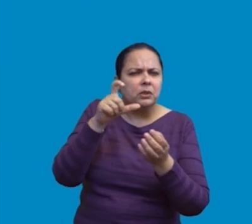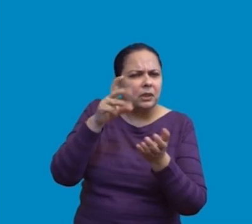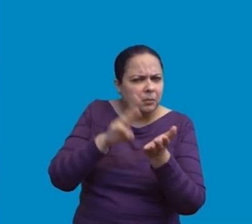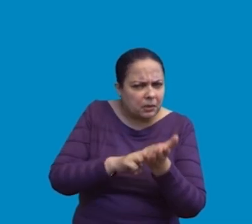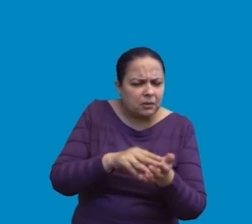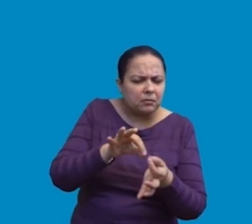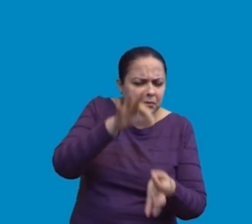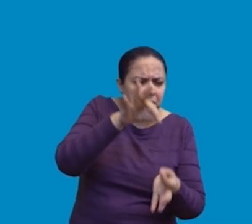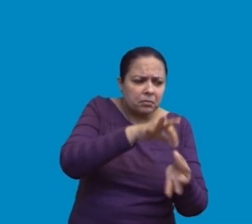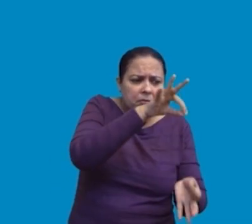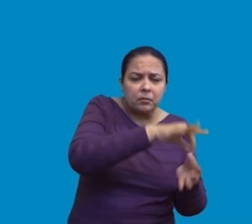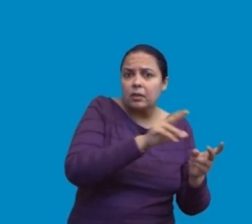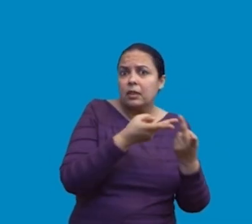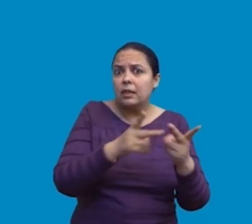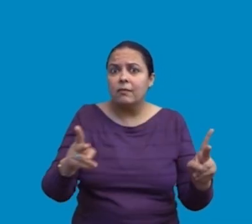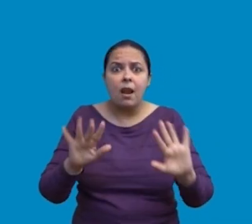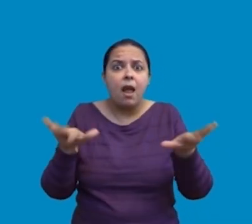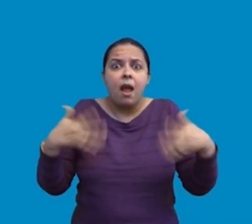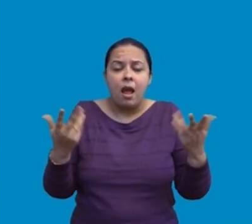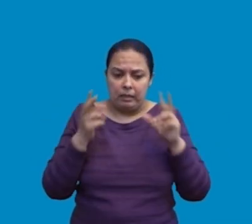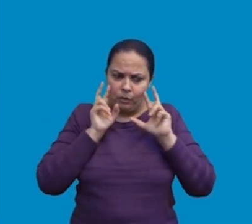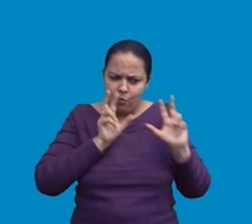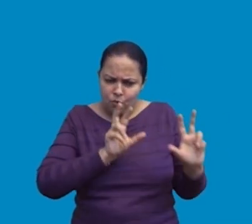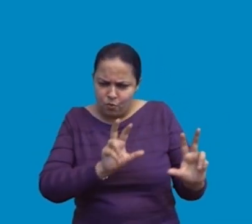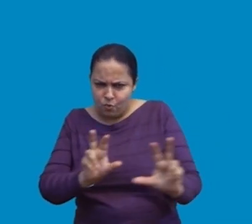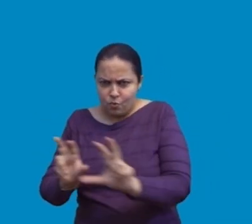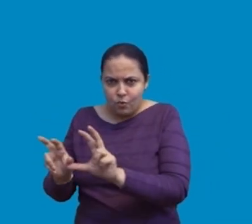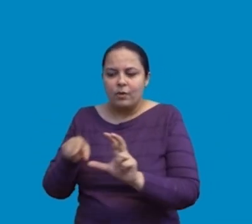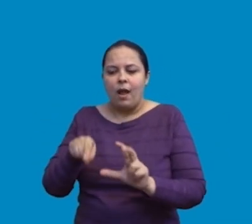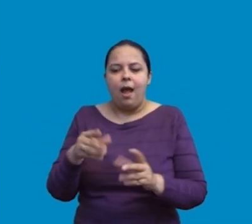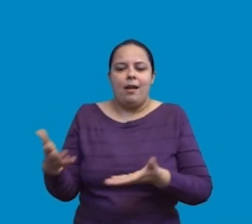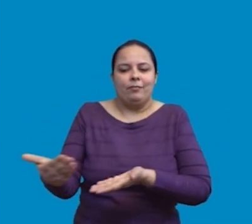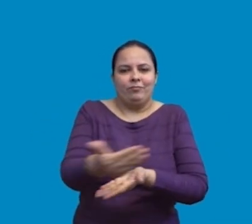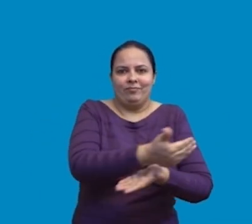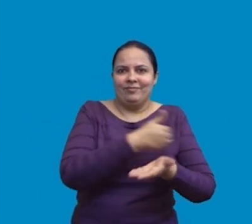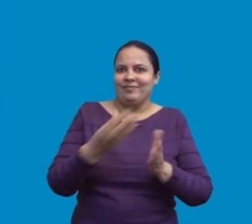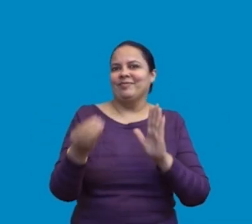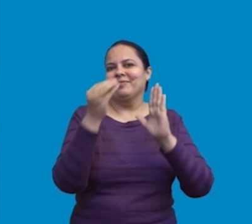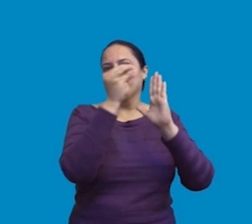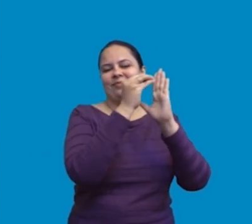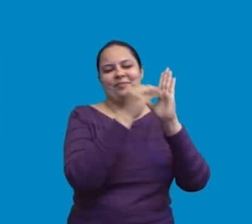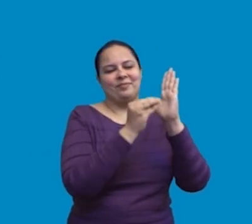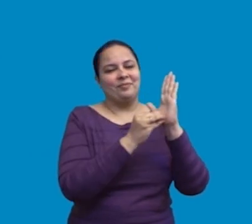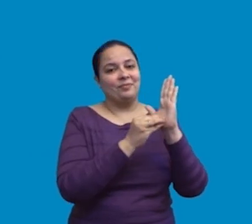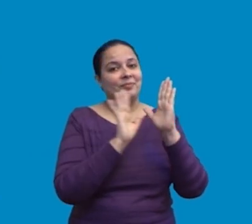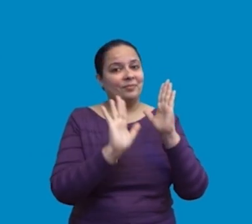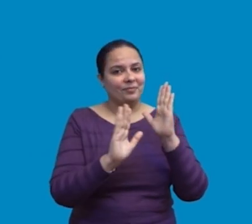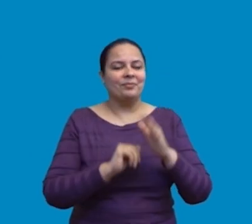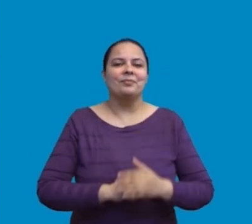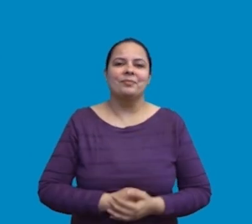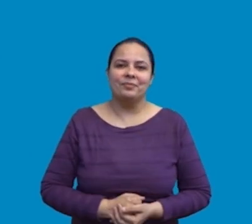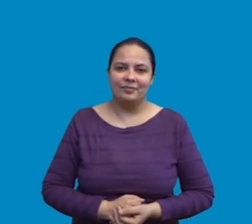and 3 cm of the respective plants? Fill this information in this table.